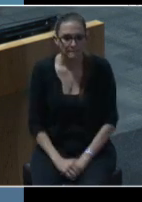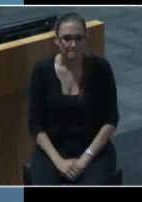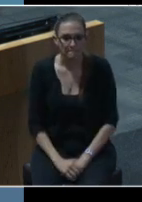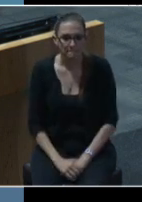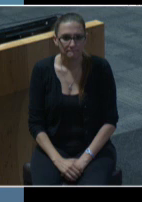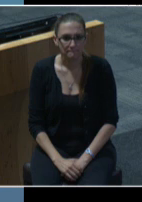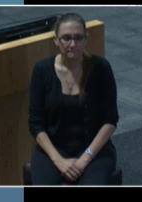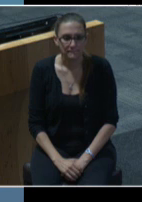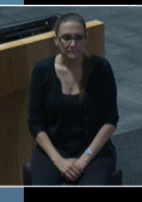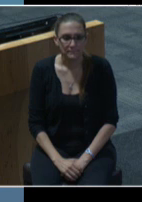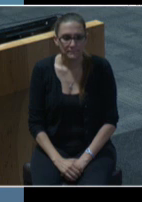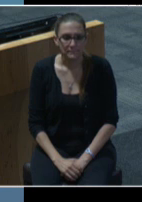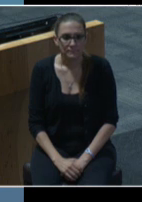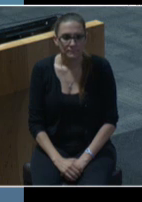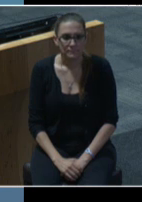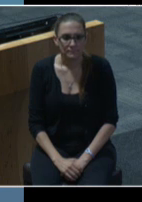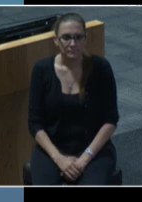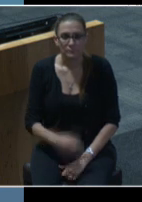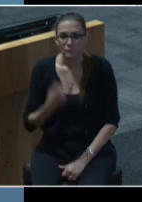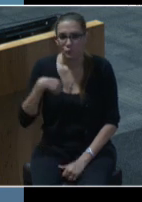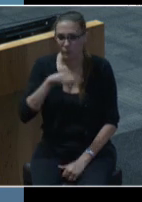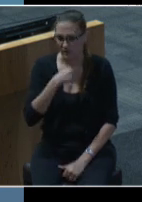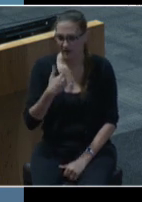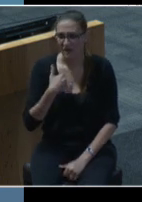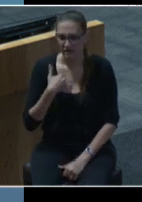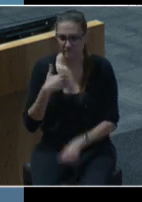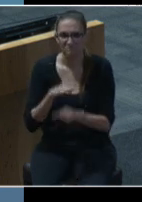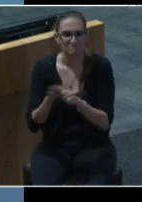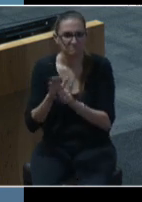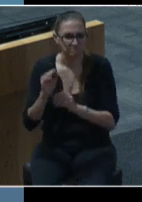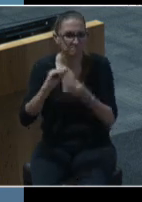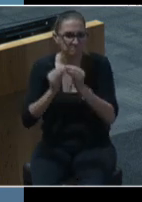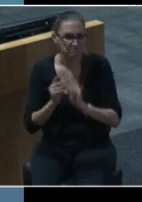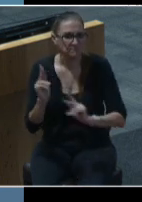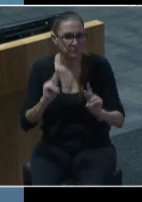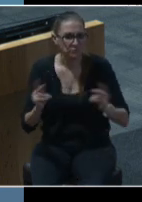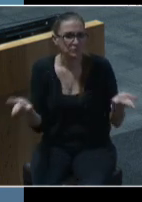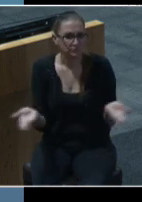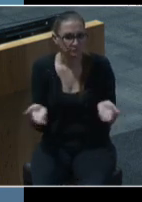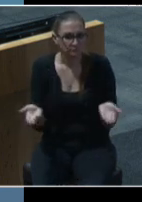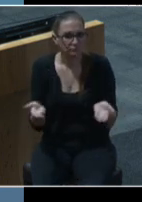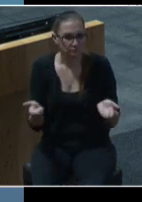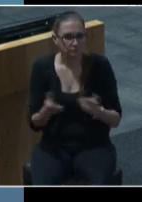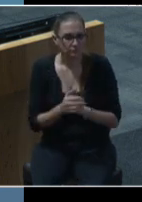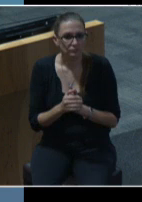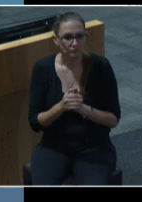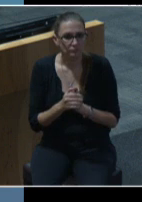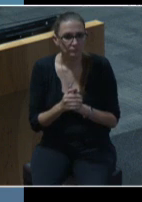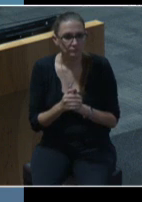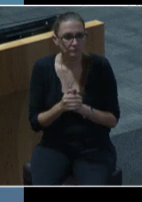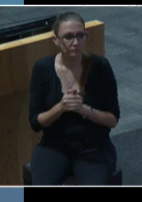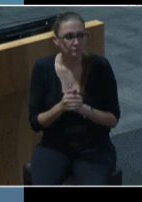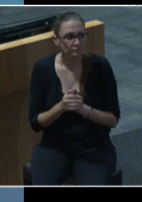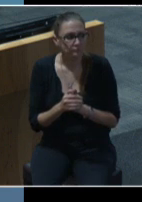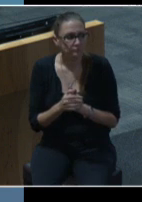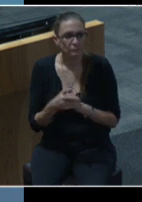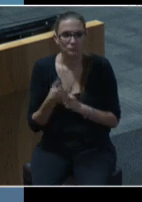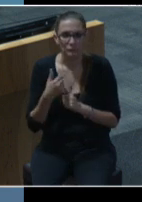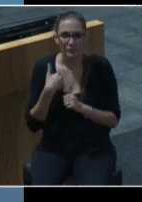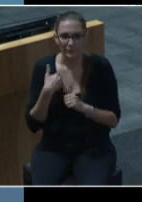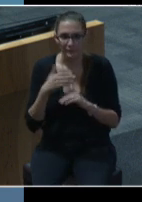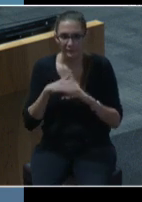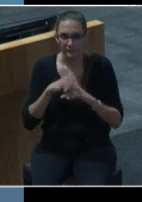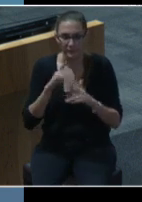we have a forum present we have at least council members